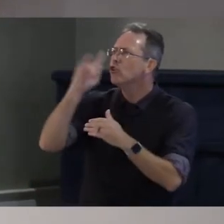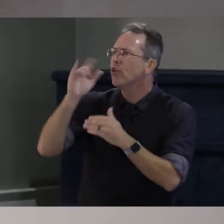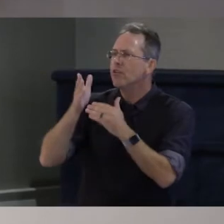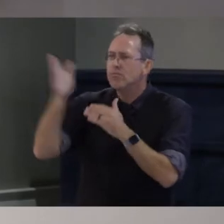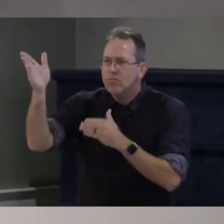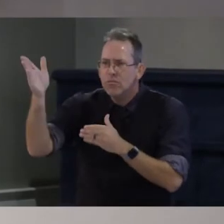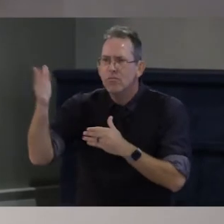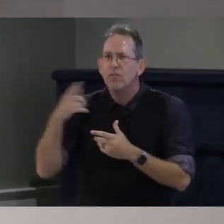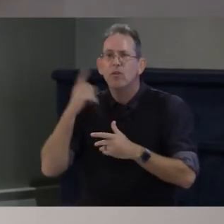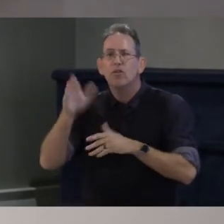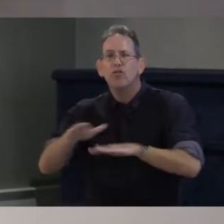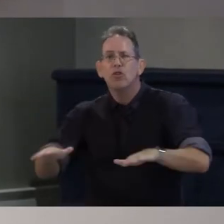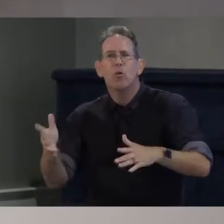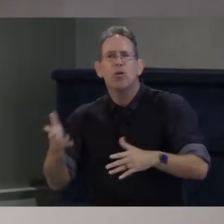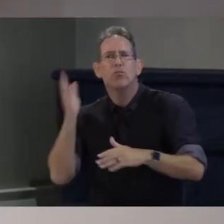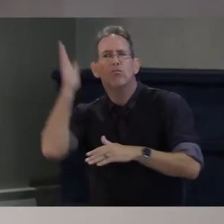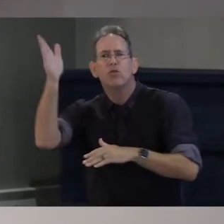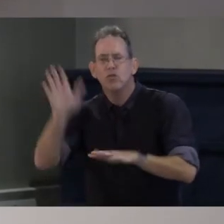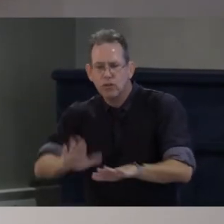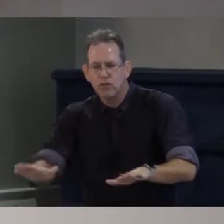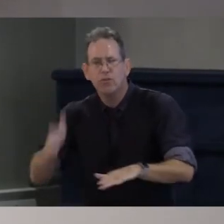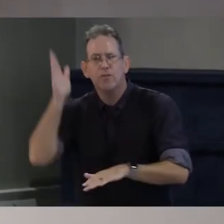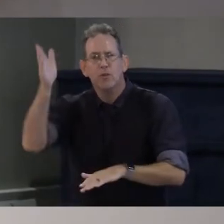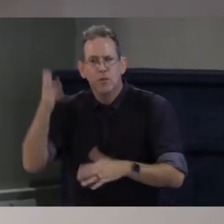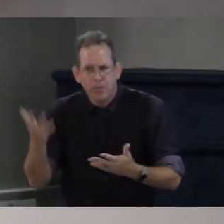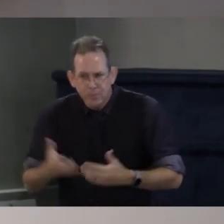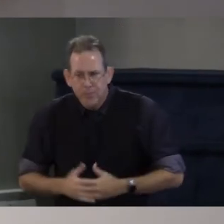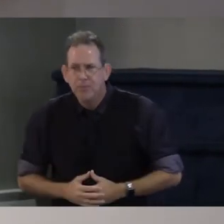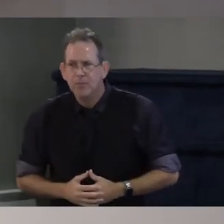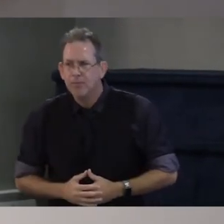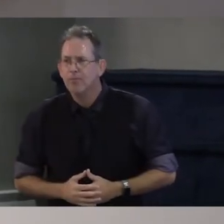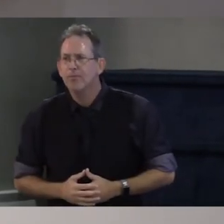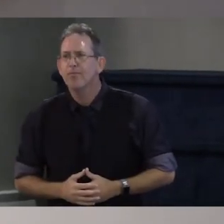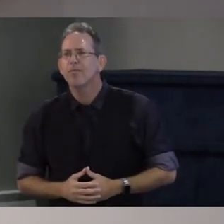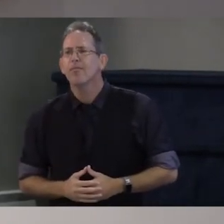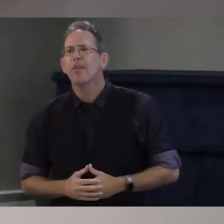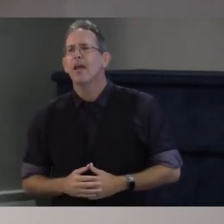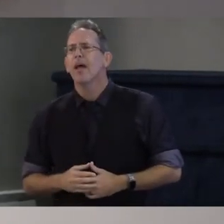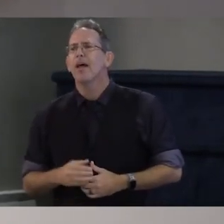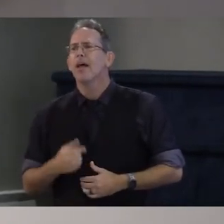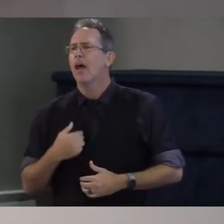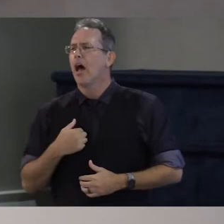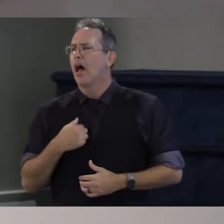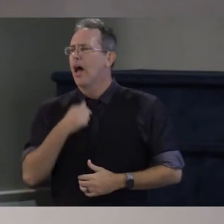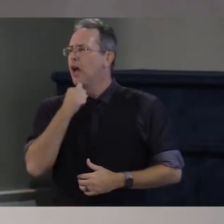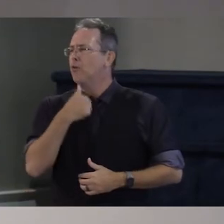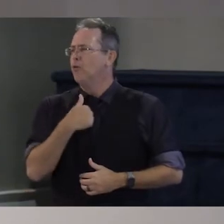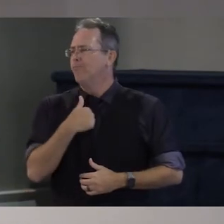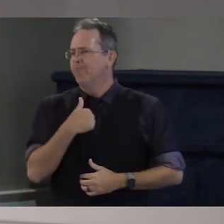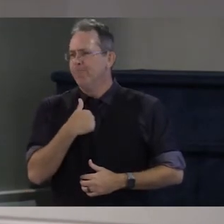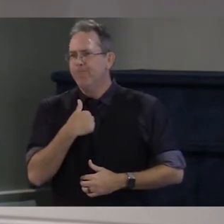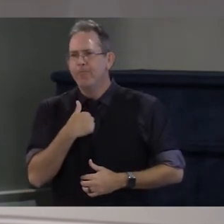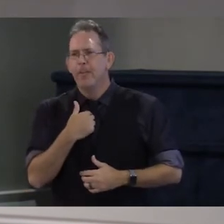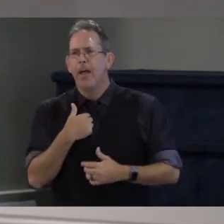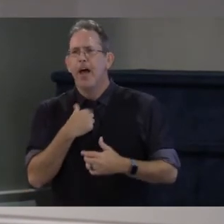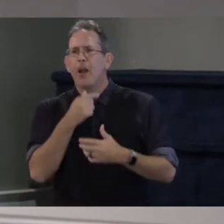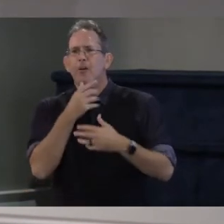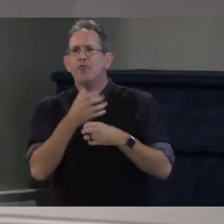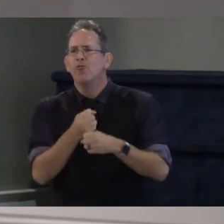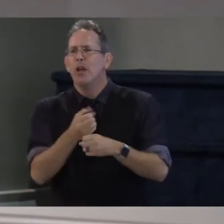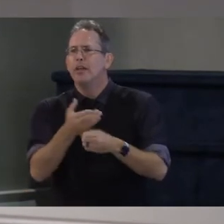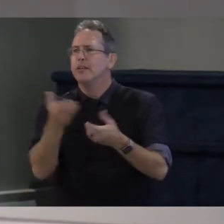and I do not trust it at the mercy of a broken and corrupt two-party